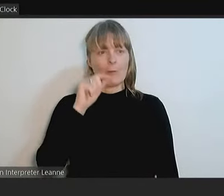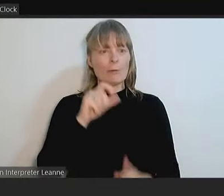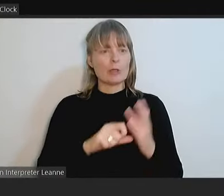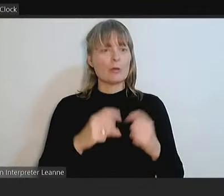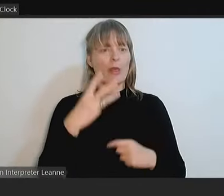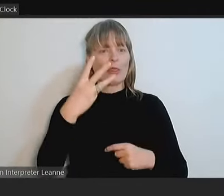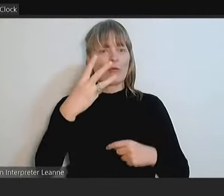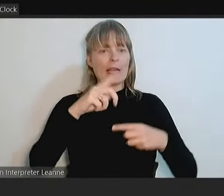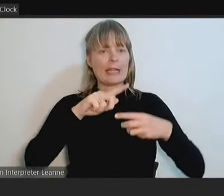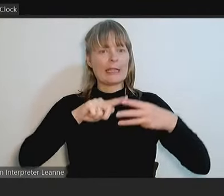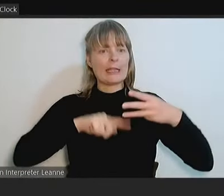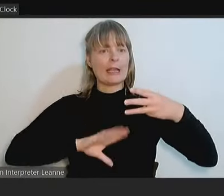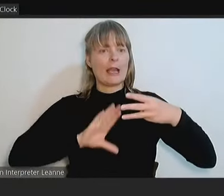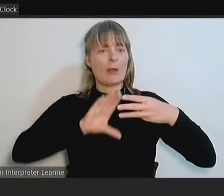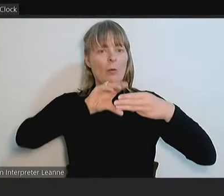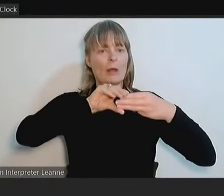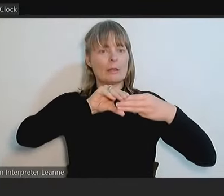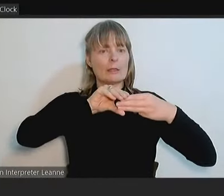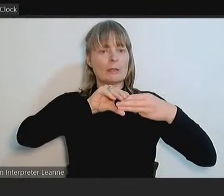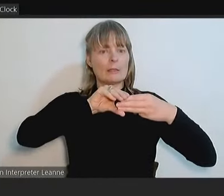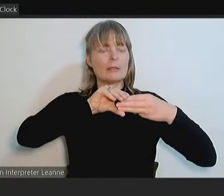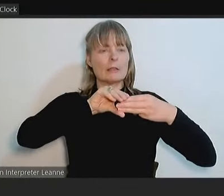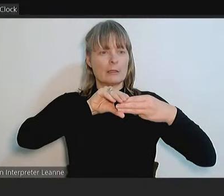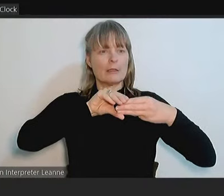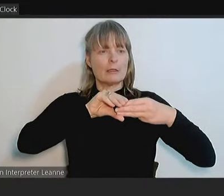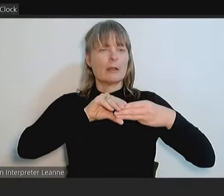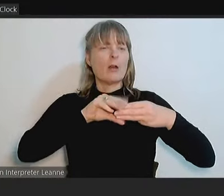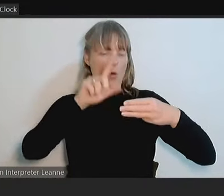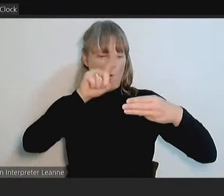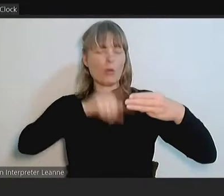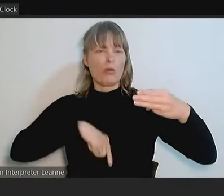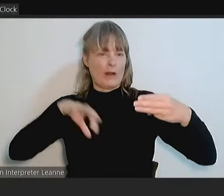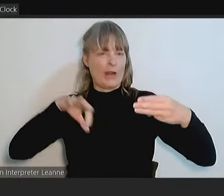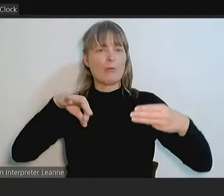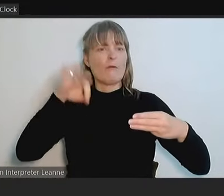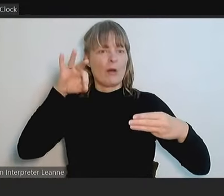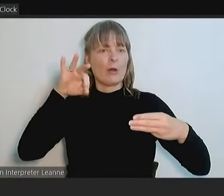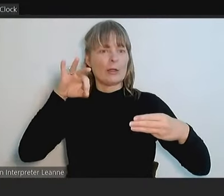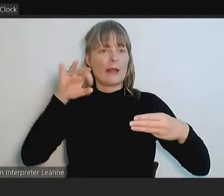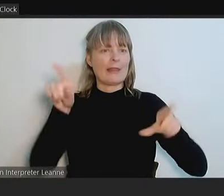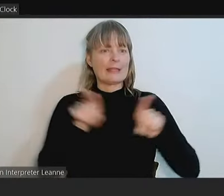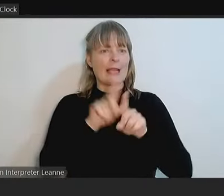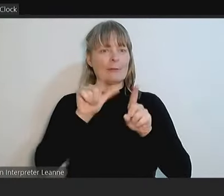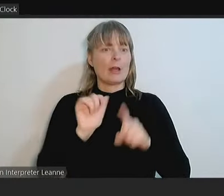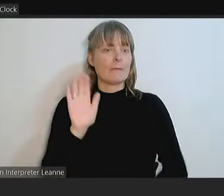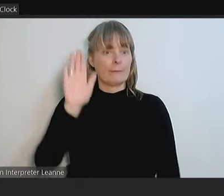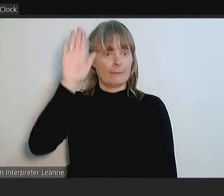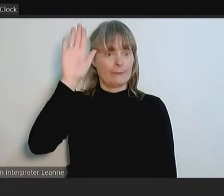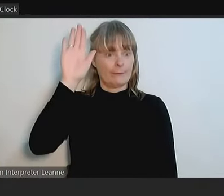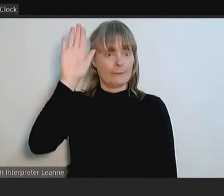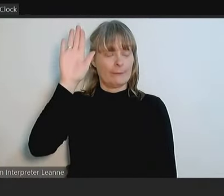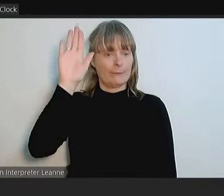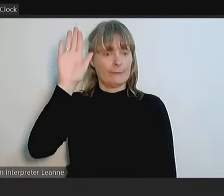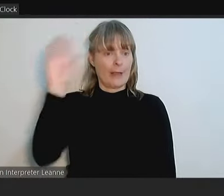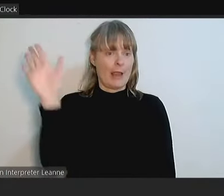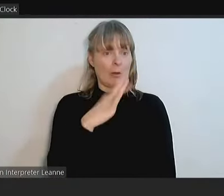to move that all three... We'll do all...we'll vote on all three. So, all those in favour for that to be...